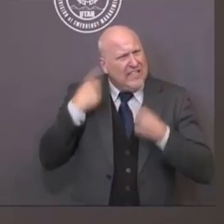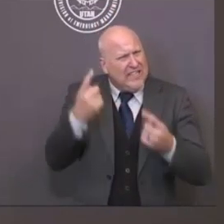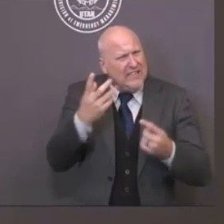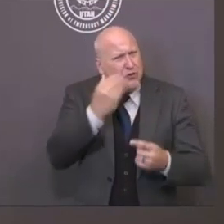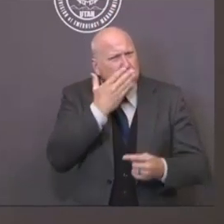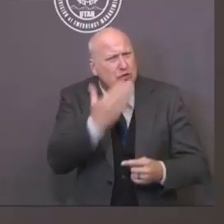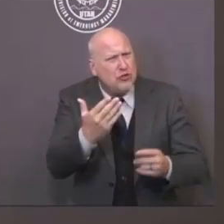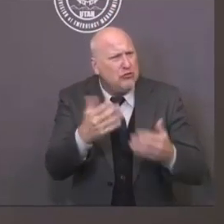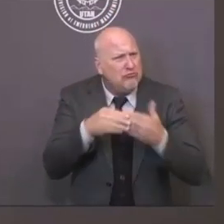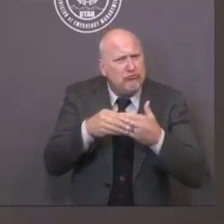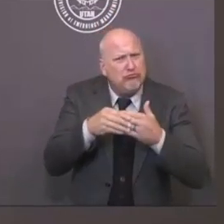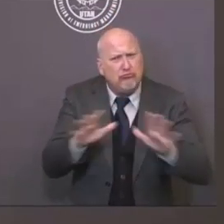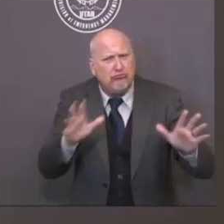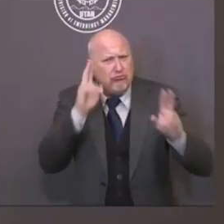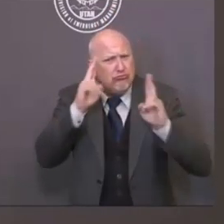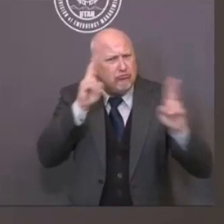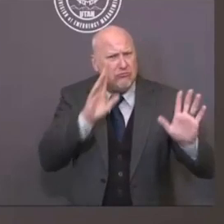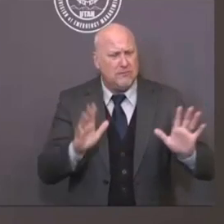it worked very well.